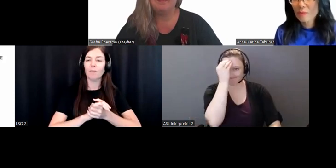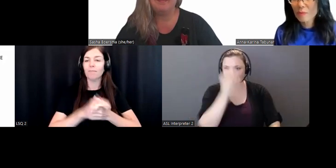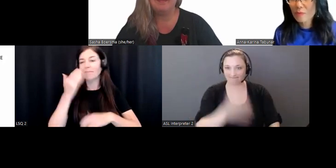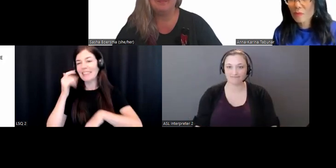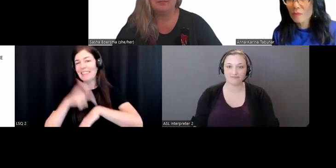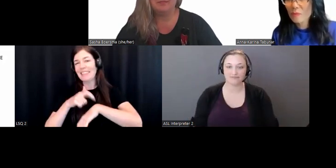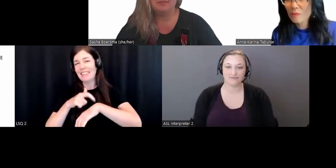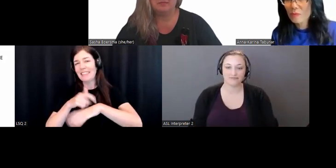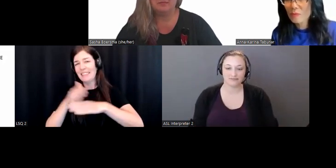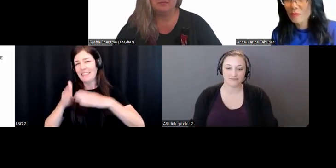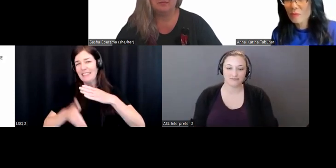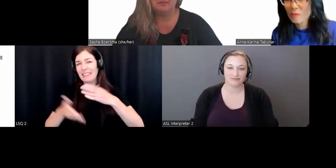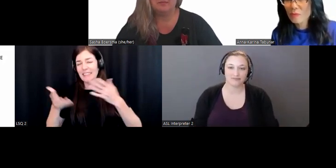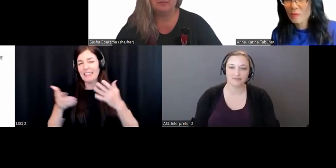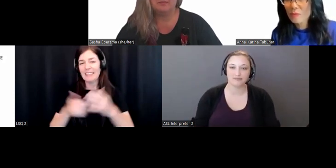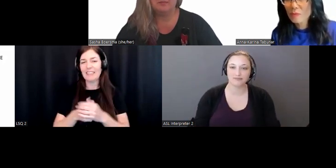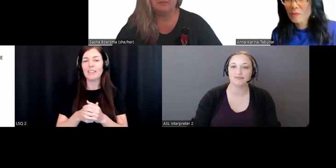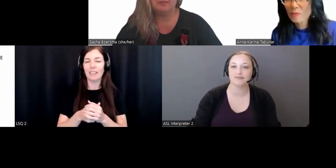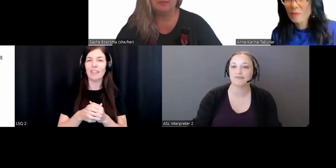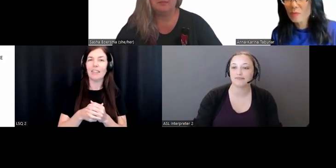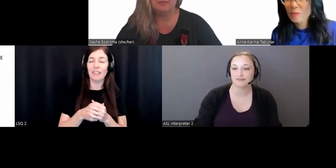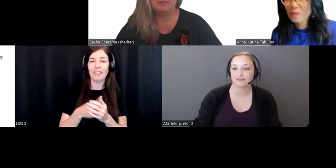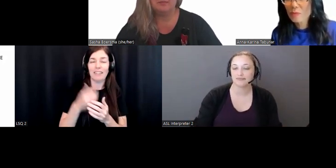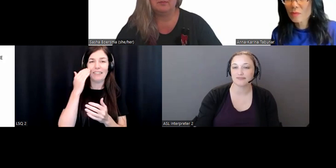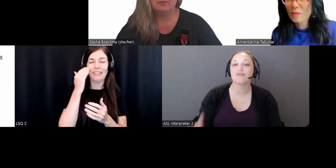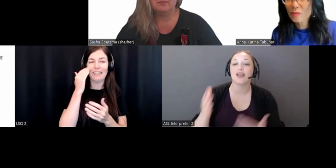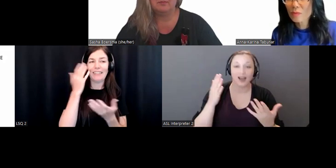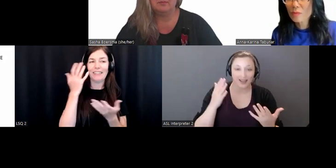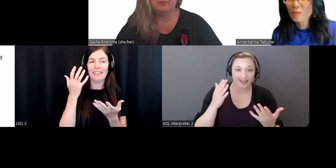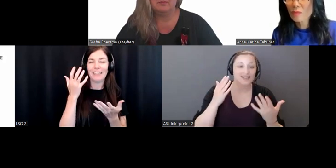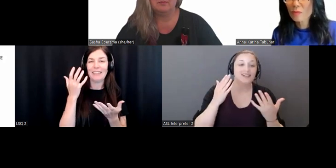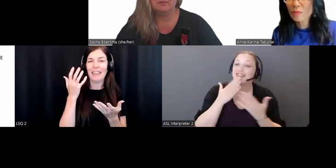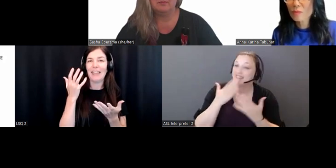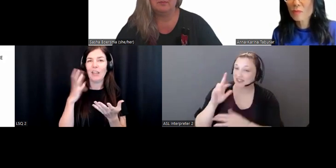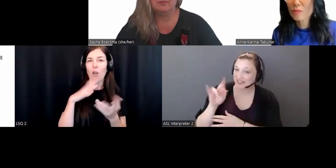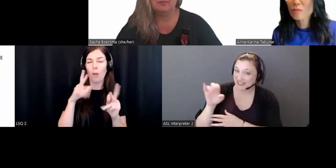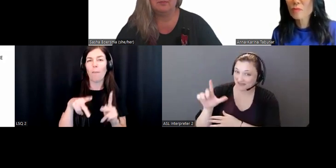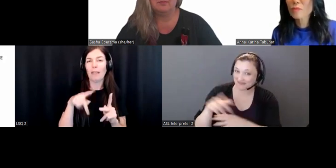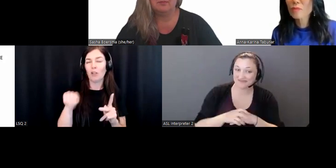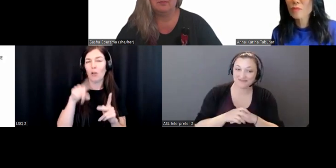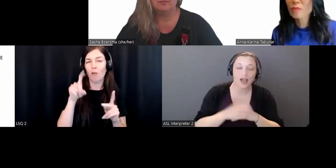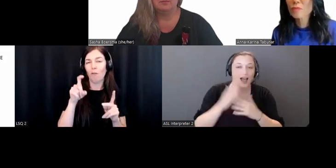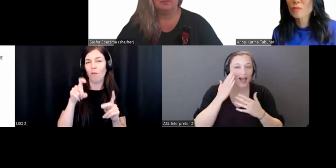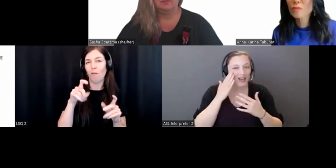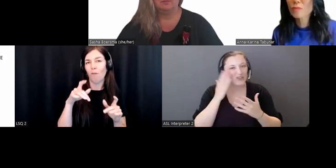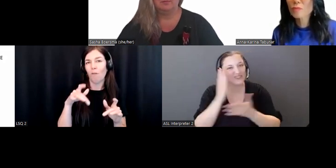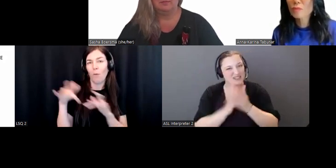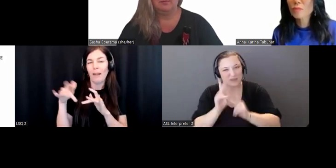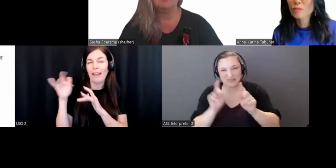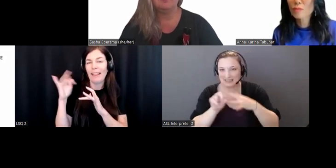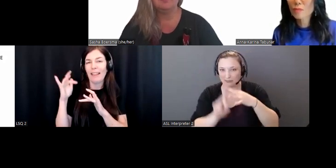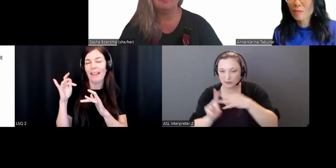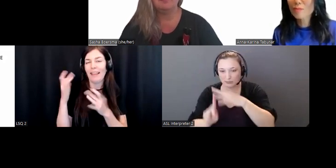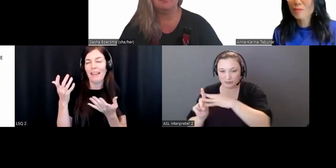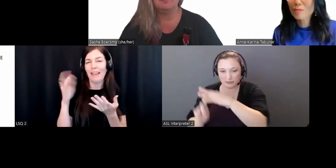of time and I know we have people having to drop out already because we only blocked an hour. I'm thrilled by the